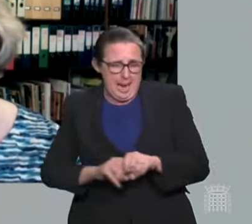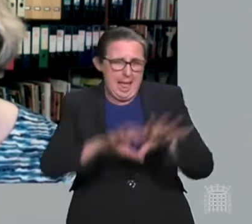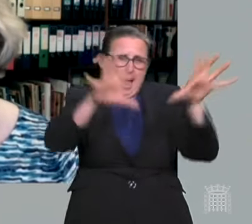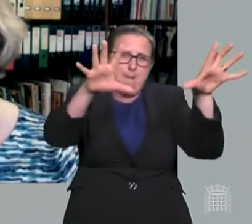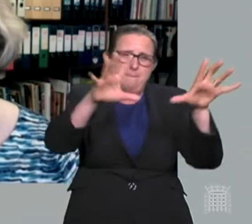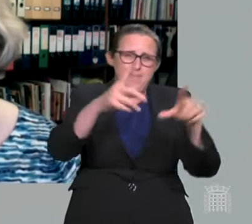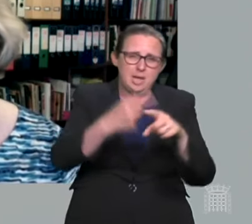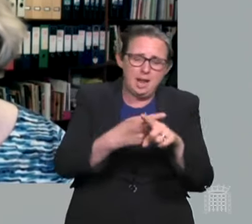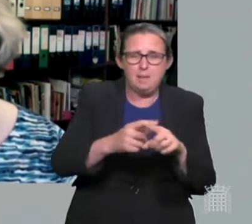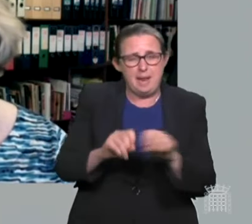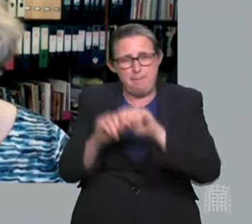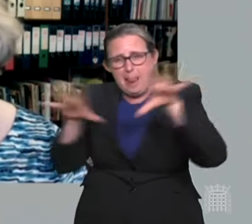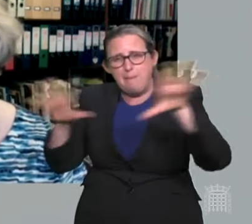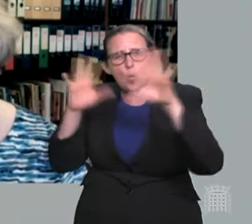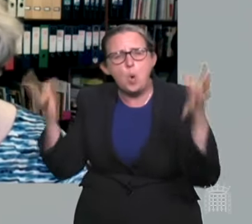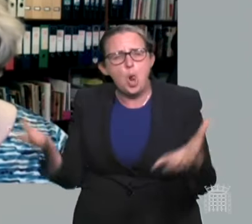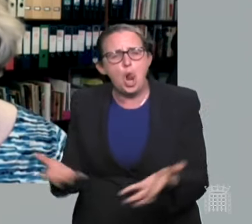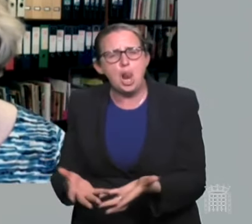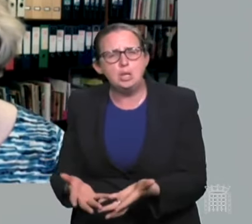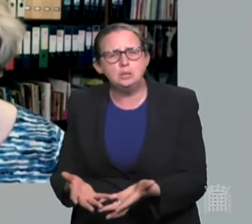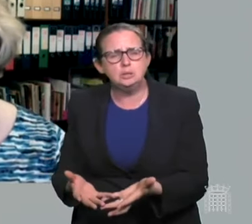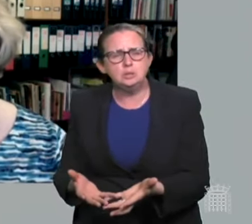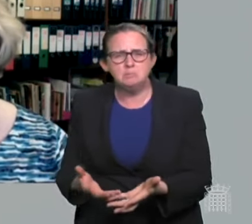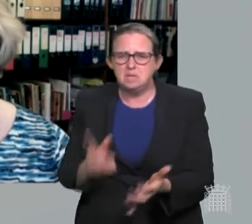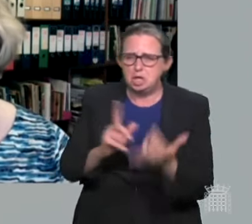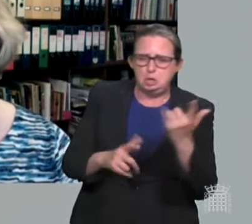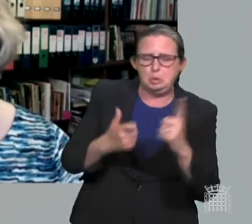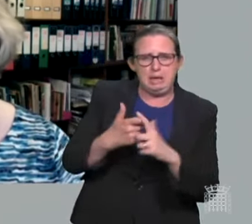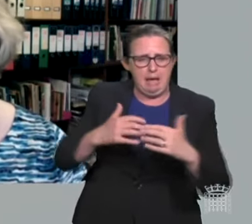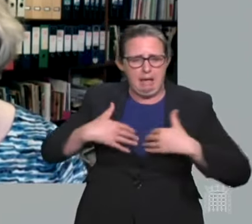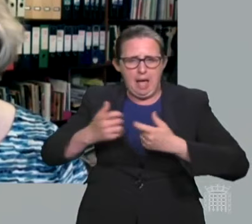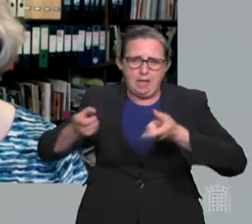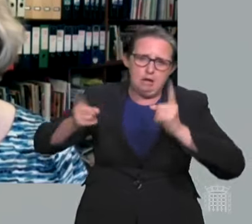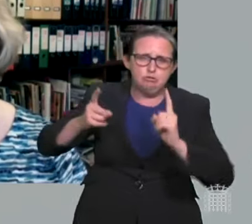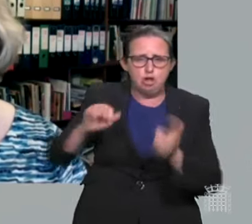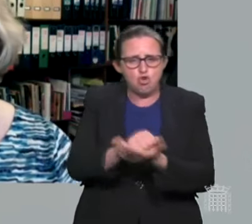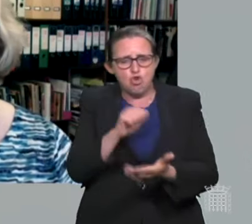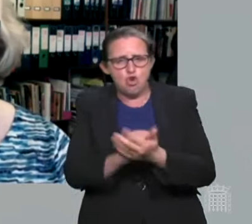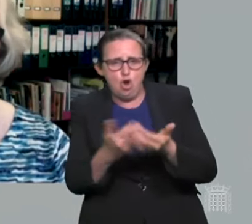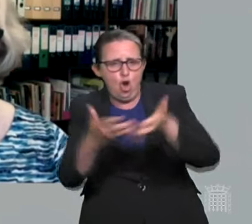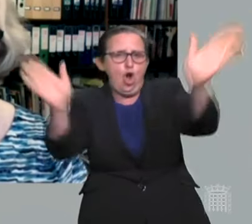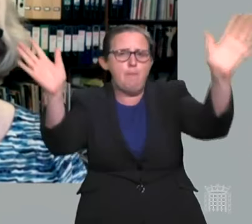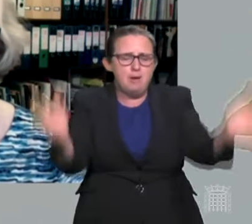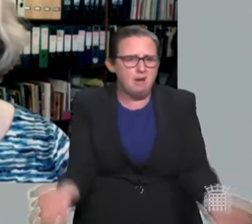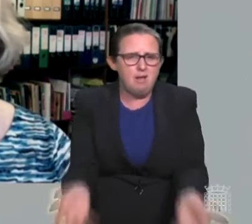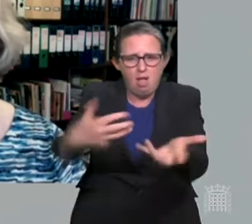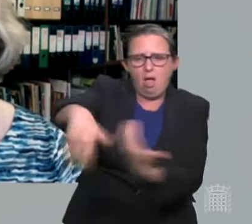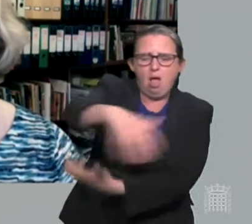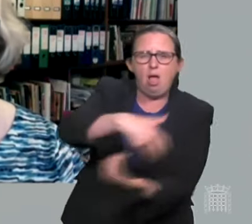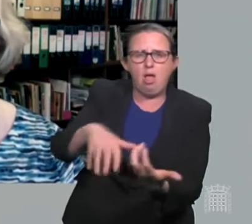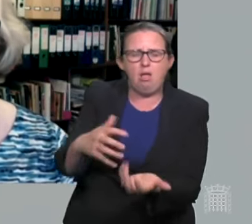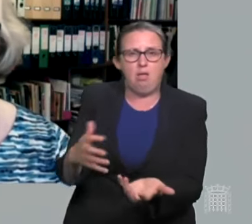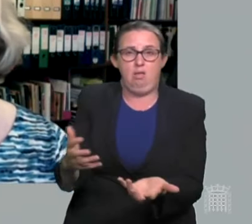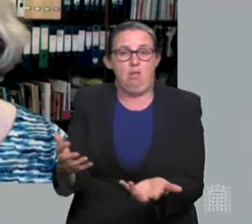So if the health secretary is going to just let it rip, how does he plan to avoid generating yet another UK variant